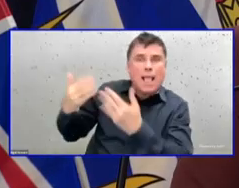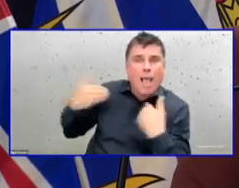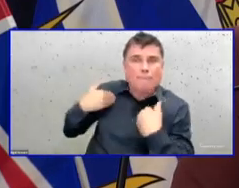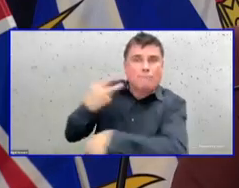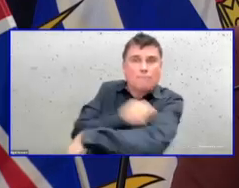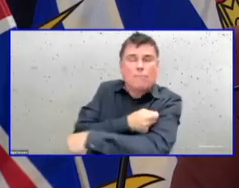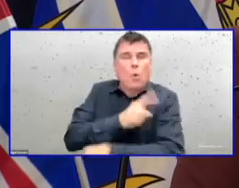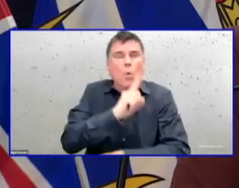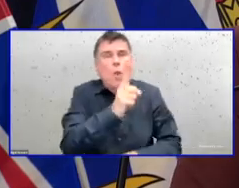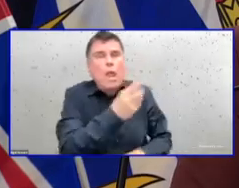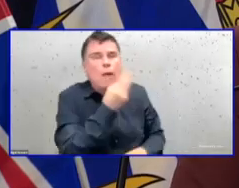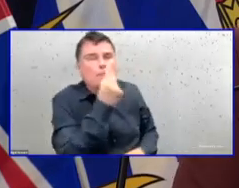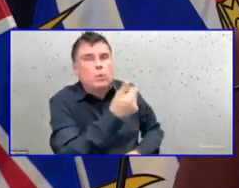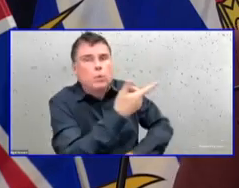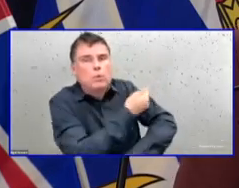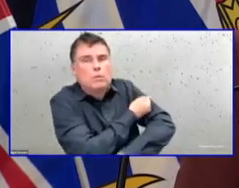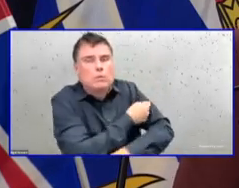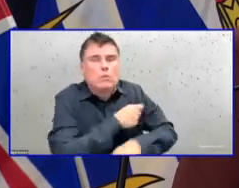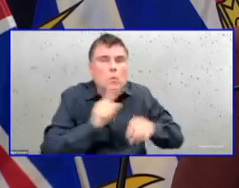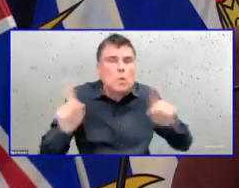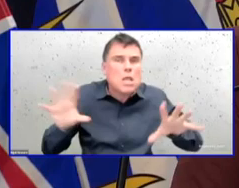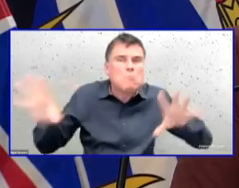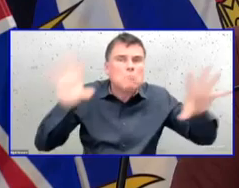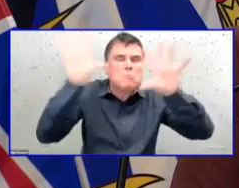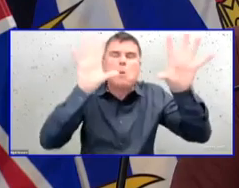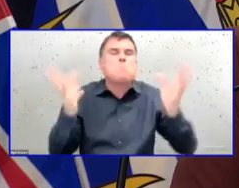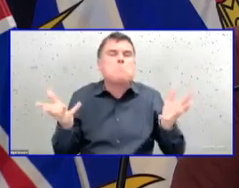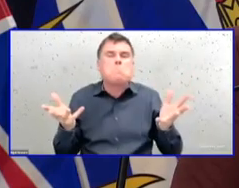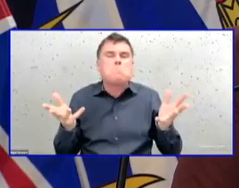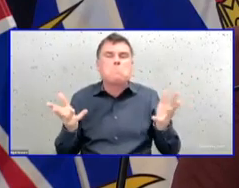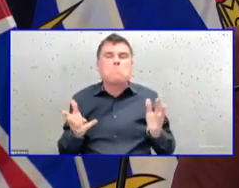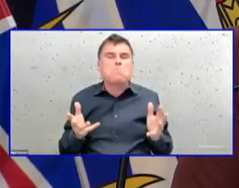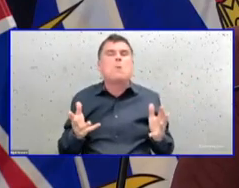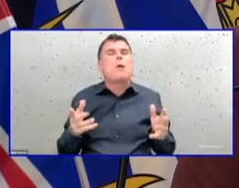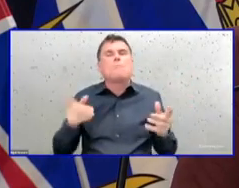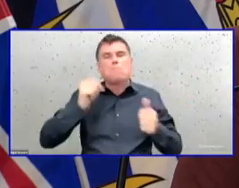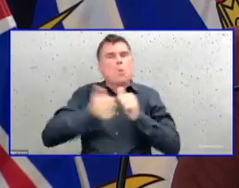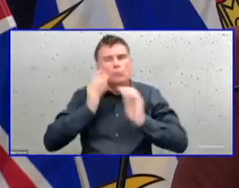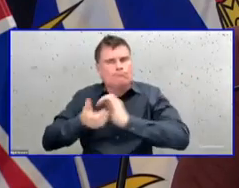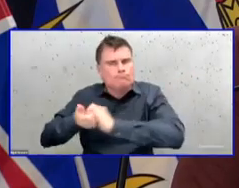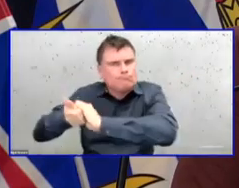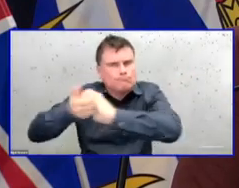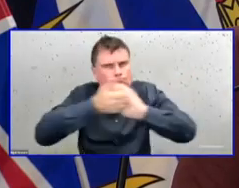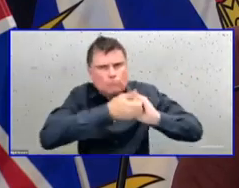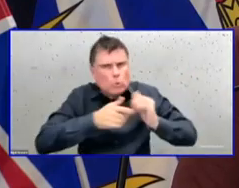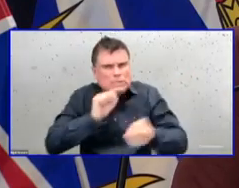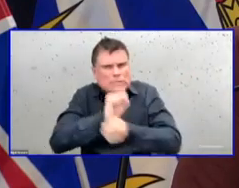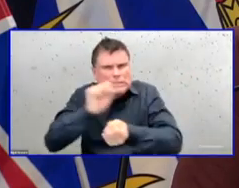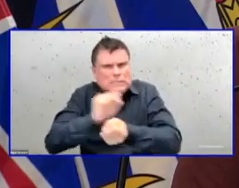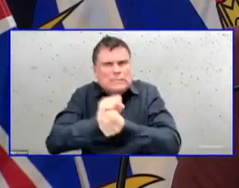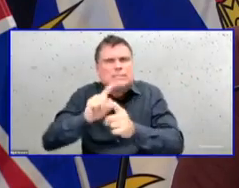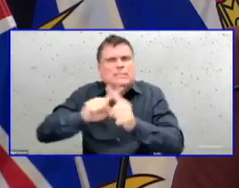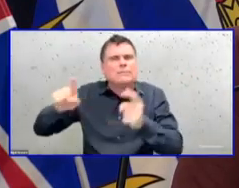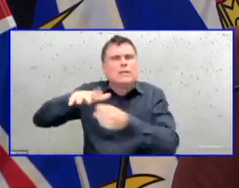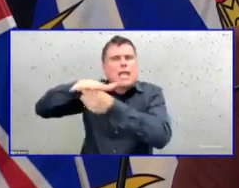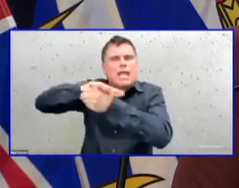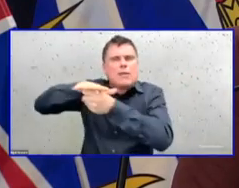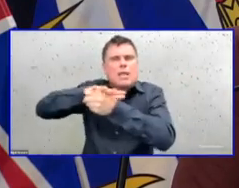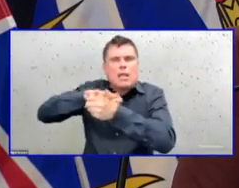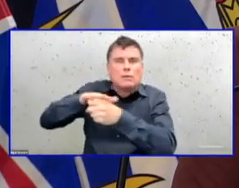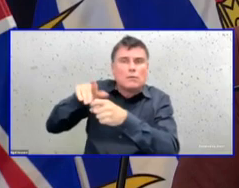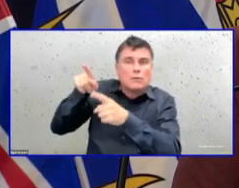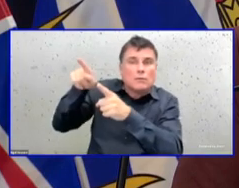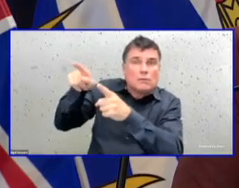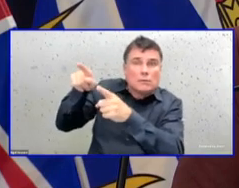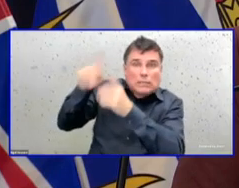school districts to make sure that that's reflected in the decisions that are made at that local level. Next question, Zhao Zhu, Global